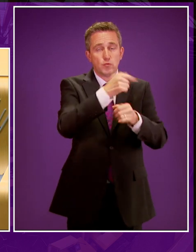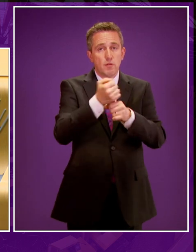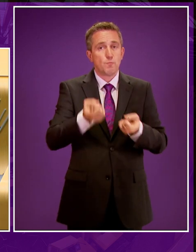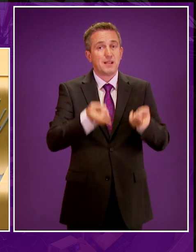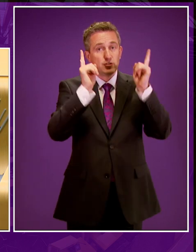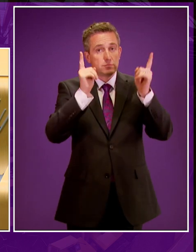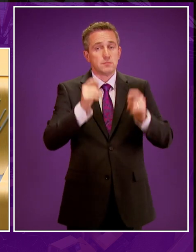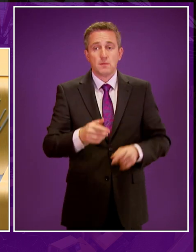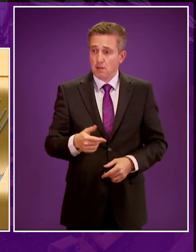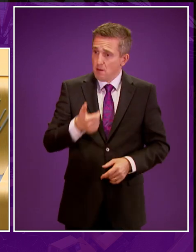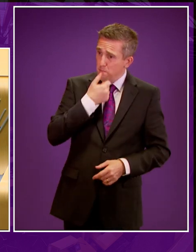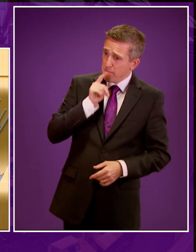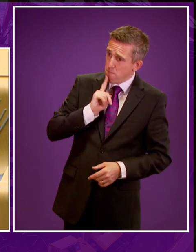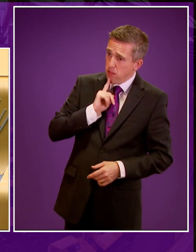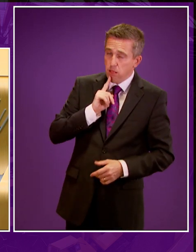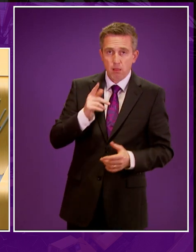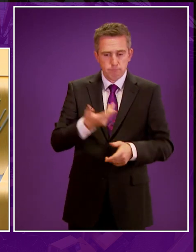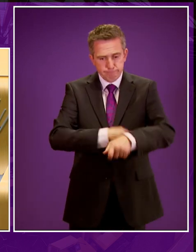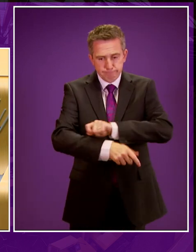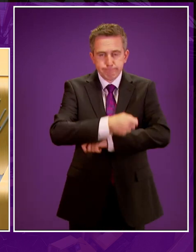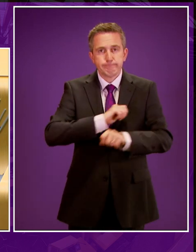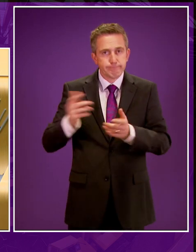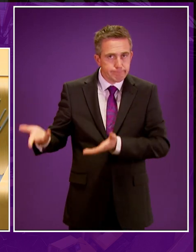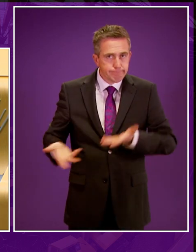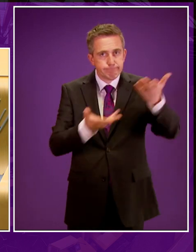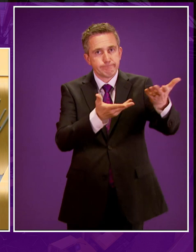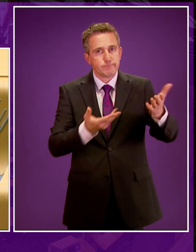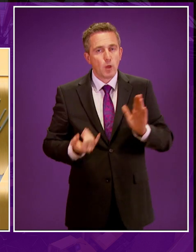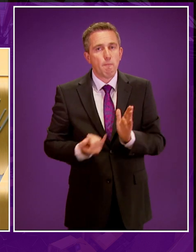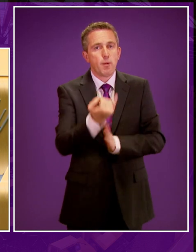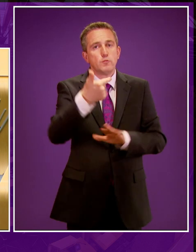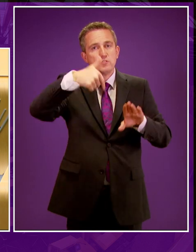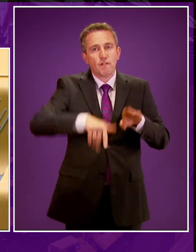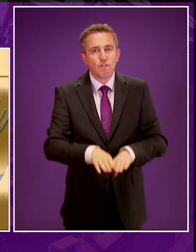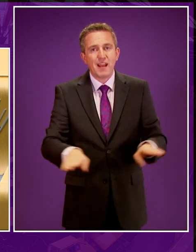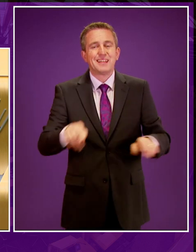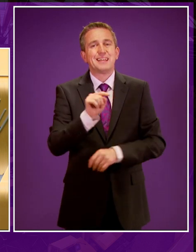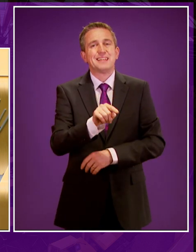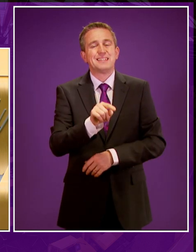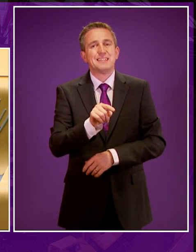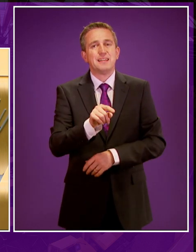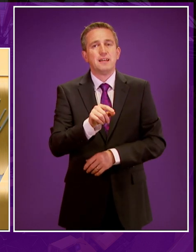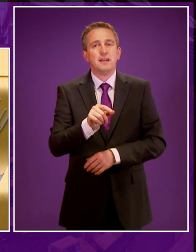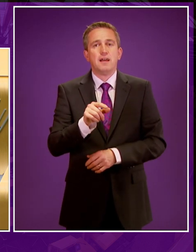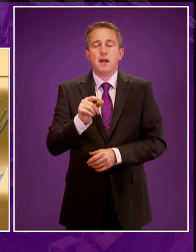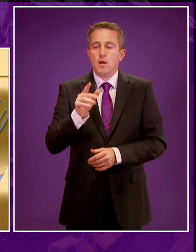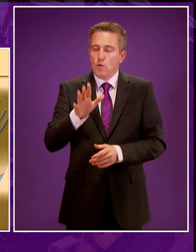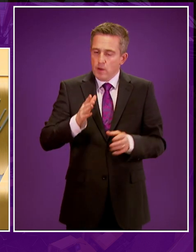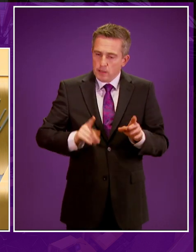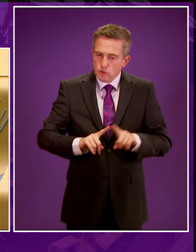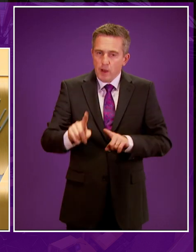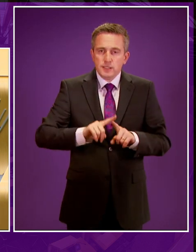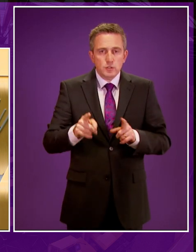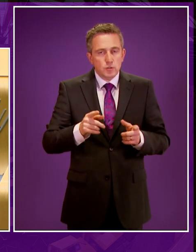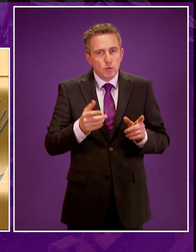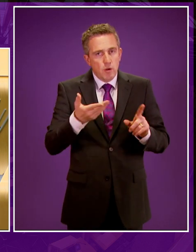It was public action done in a positive way, and they were here to take that opportunity. The active and committed work to highlight dangerous